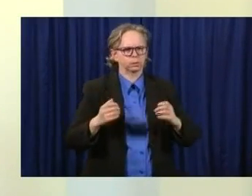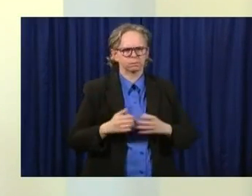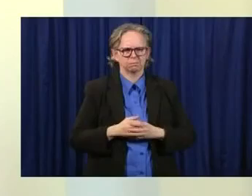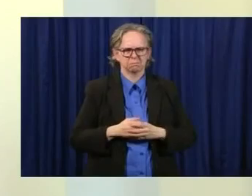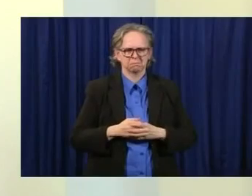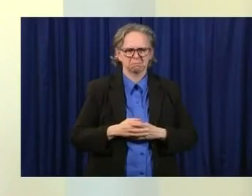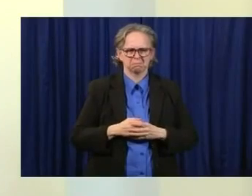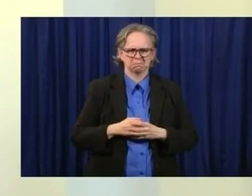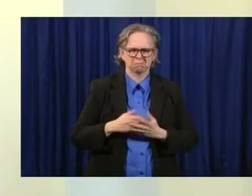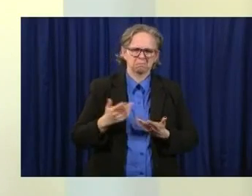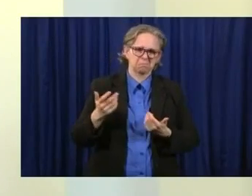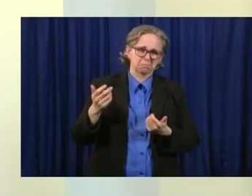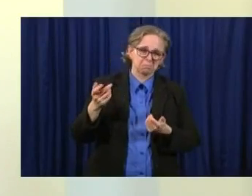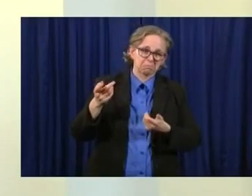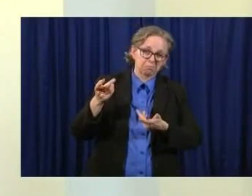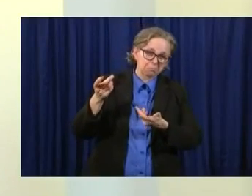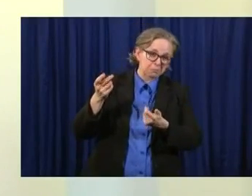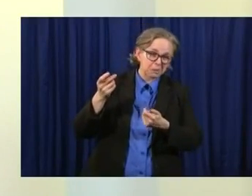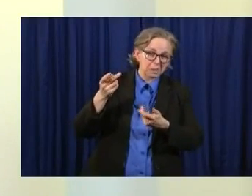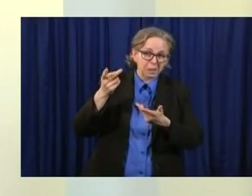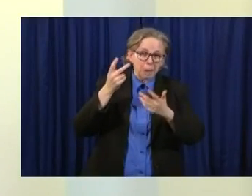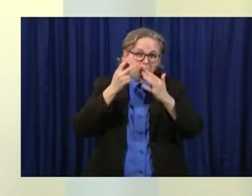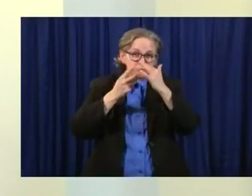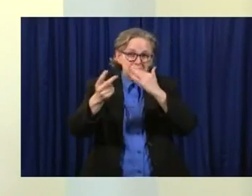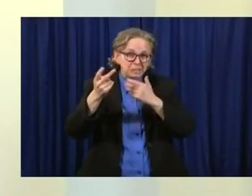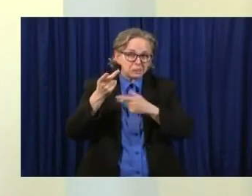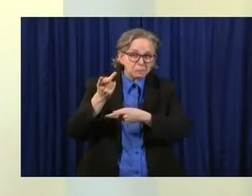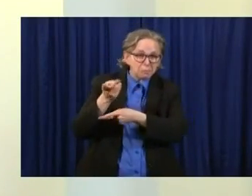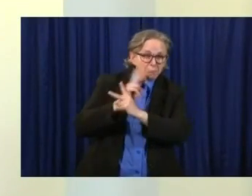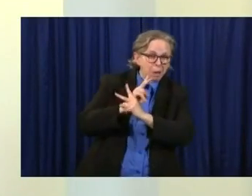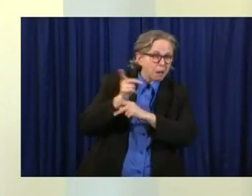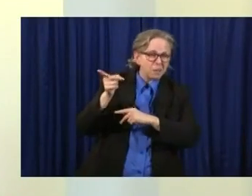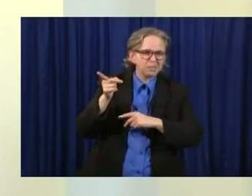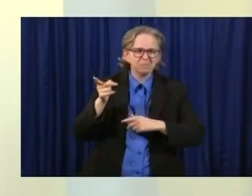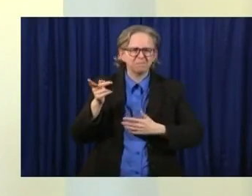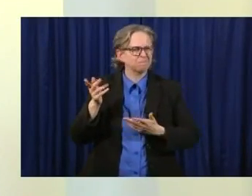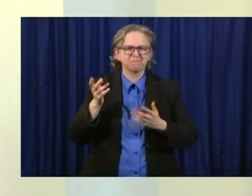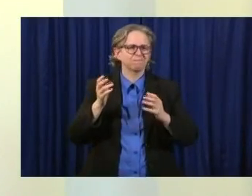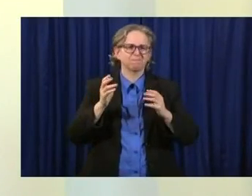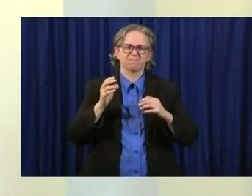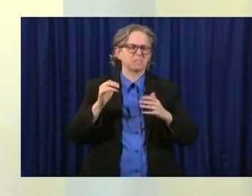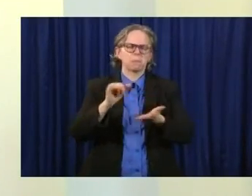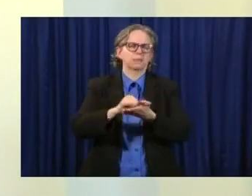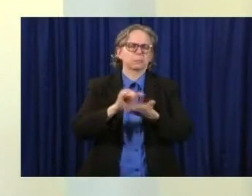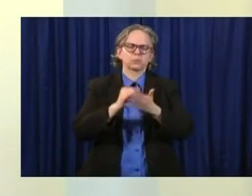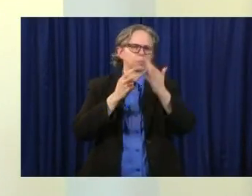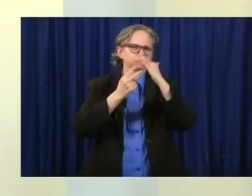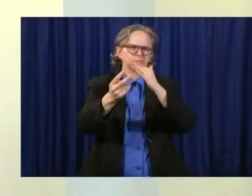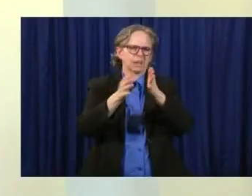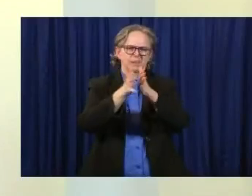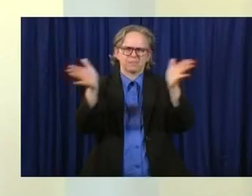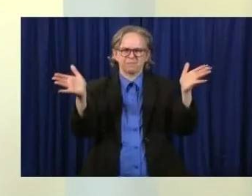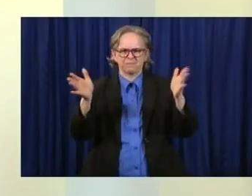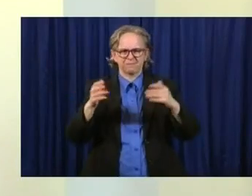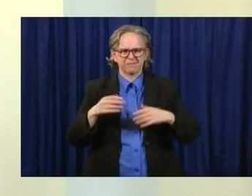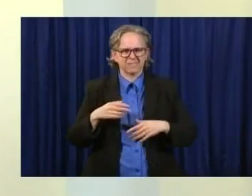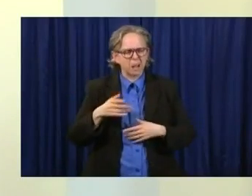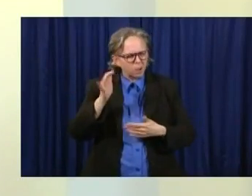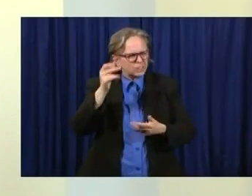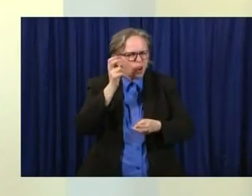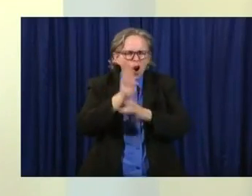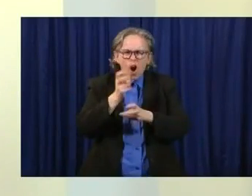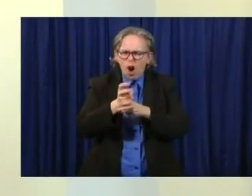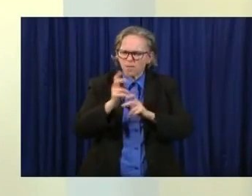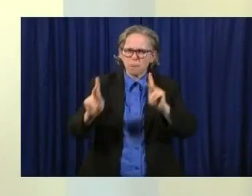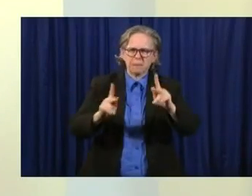that anyone can fully say exactly what the future will hold. I think that's one of the hardest things for people at home and all